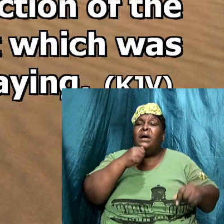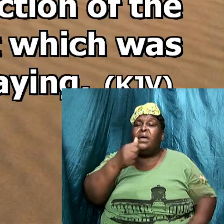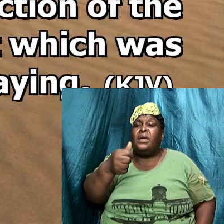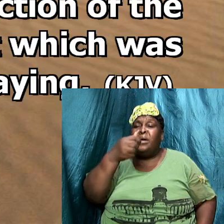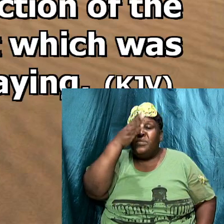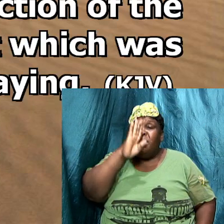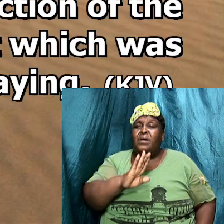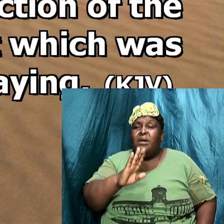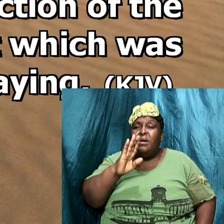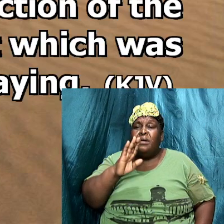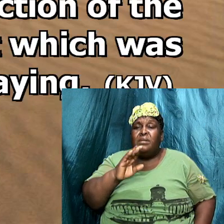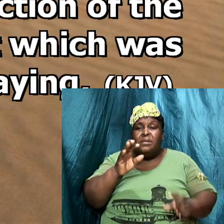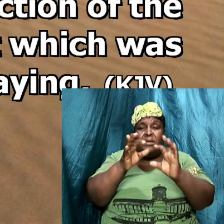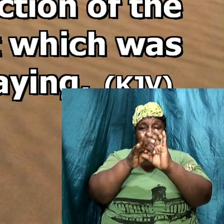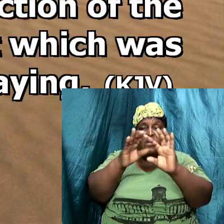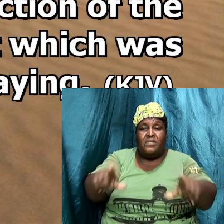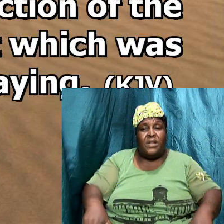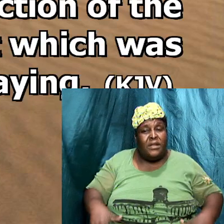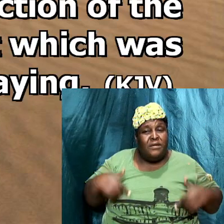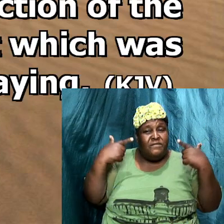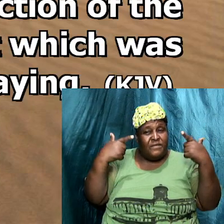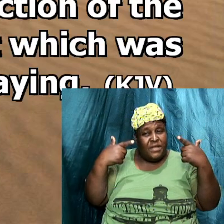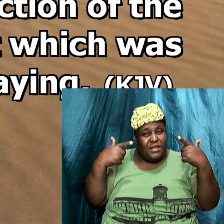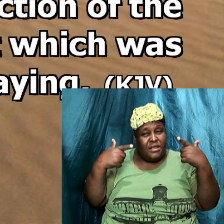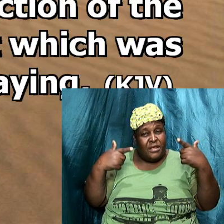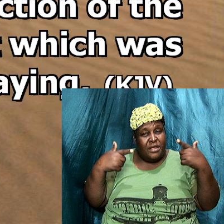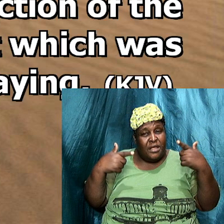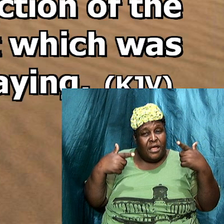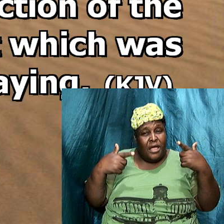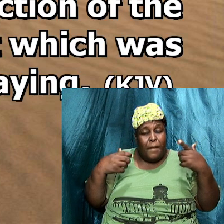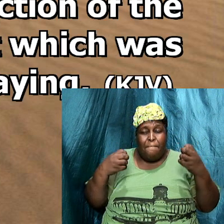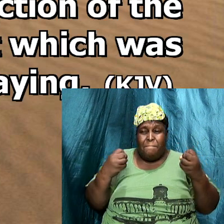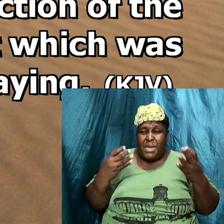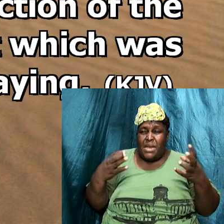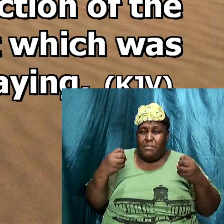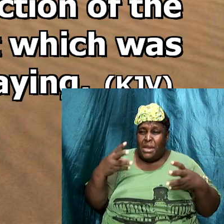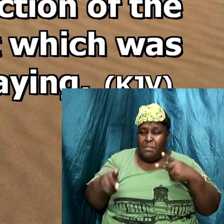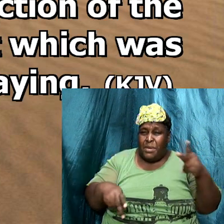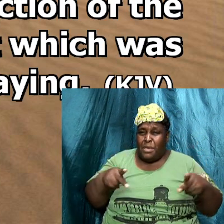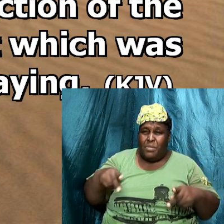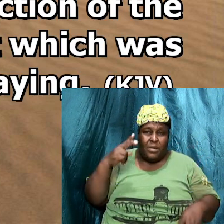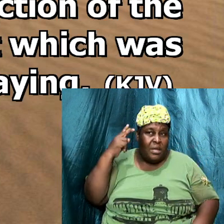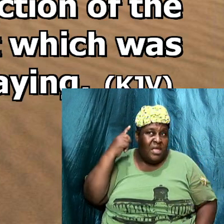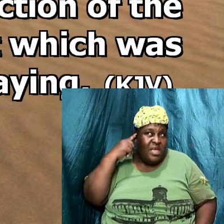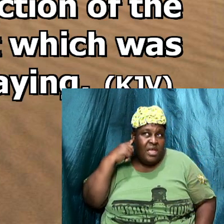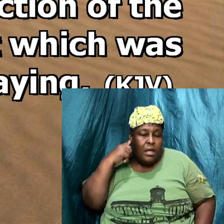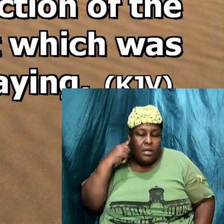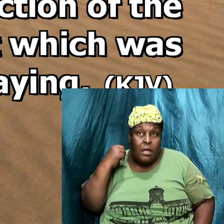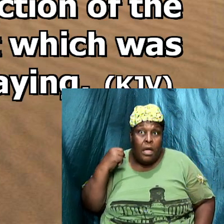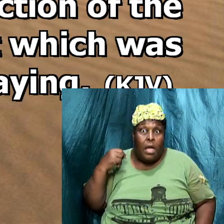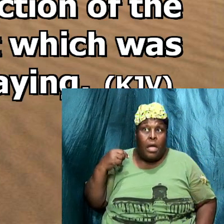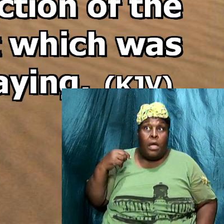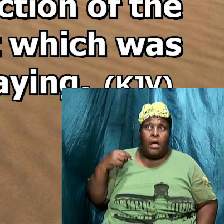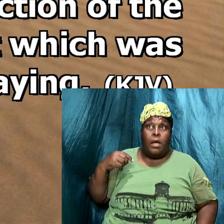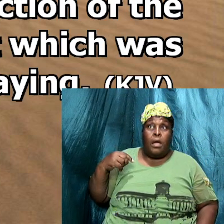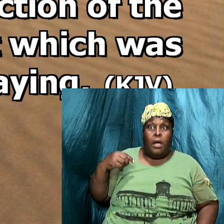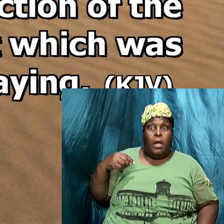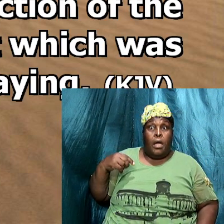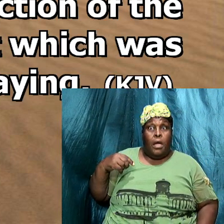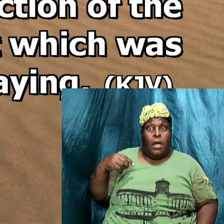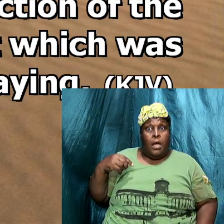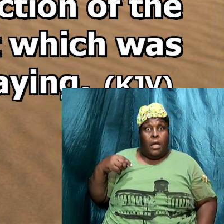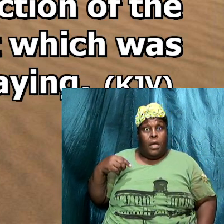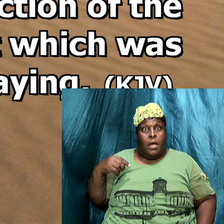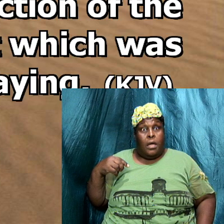of the living and when the multitude heard this they were astonished at his doctrine